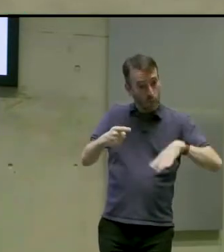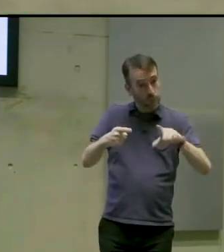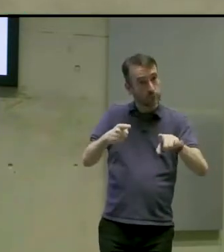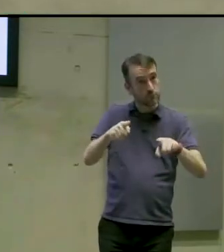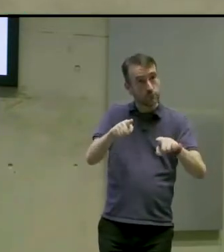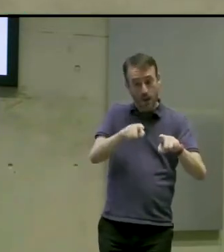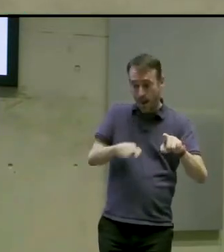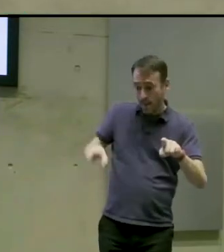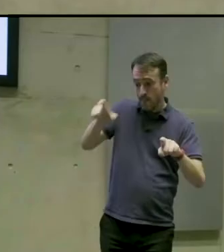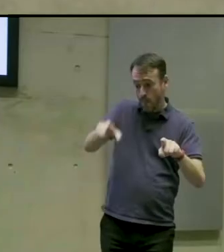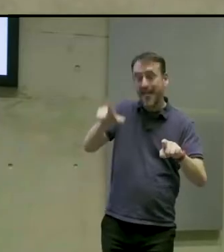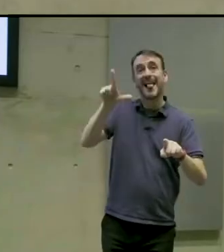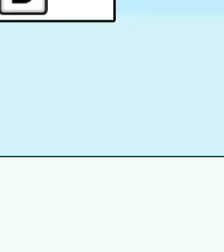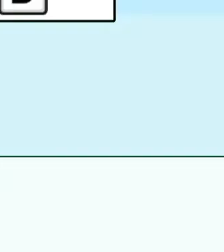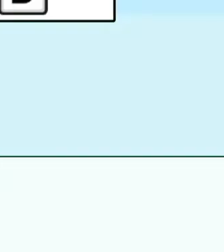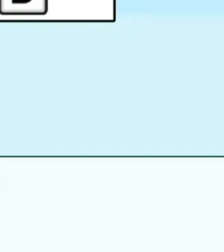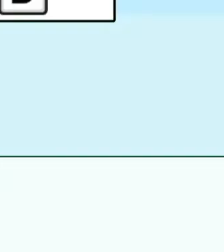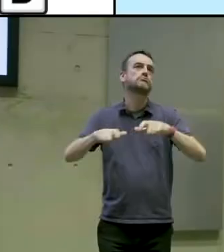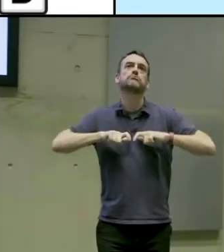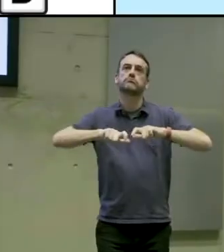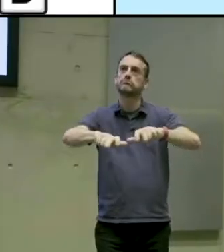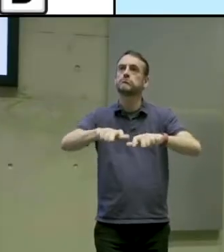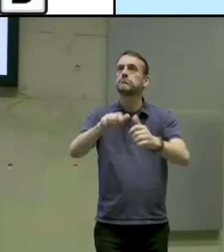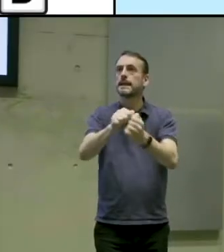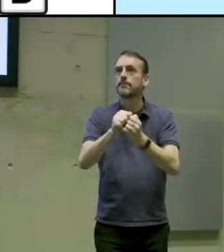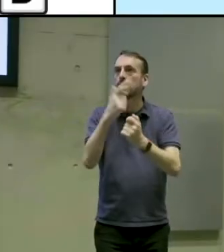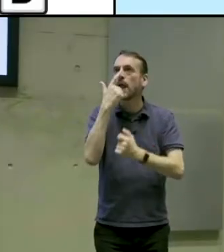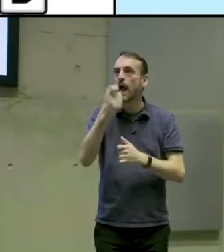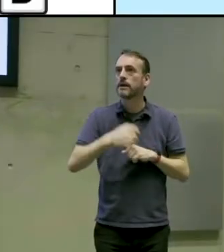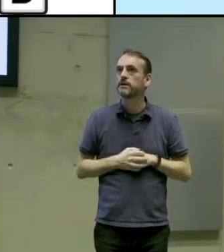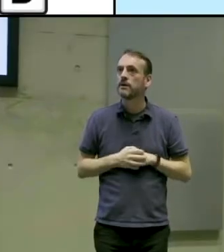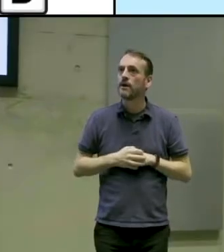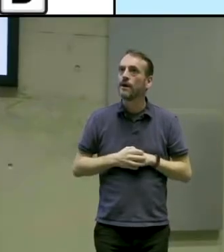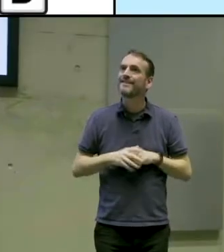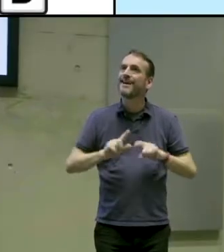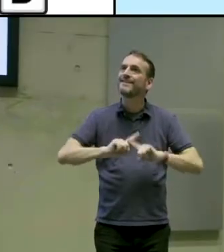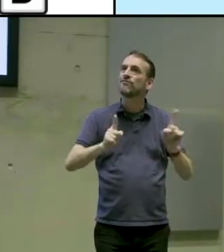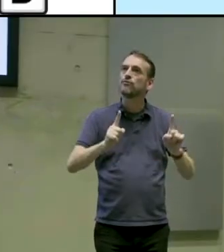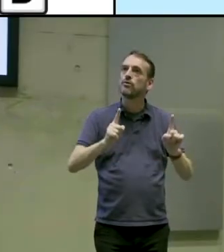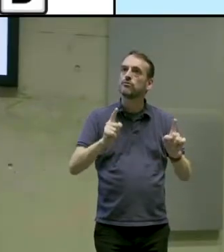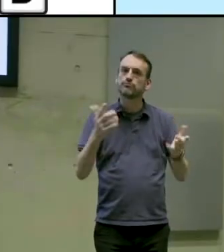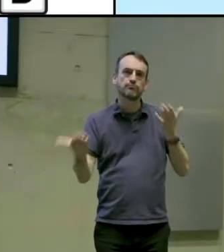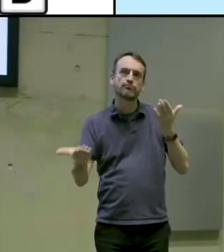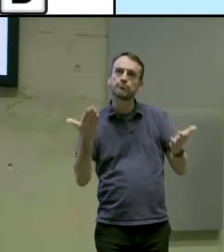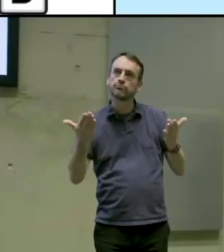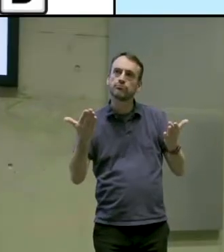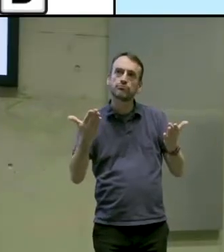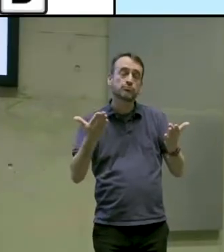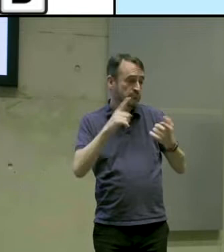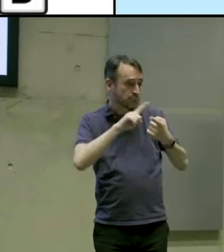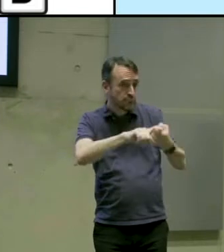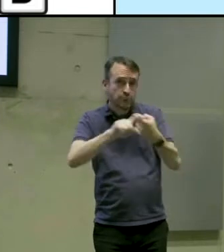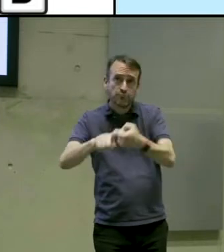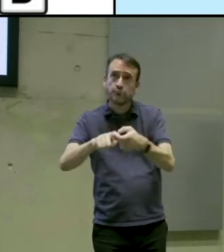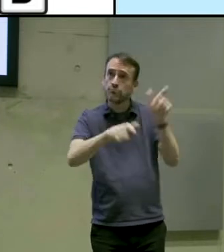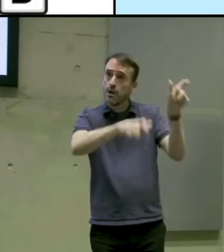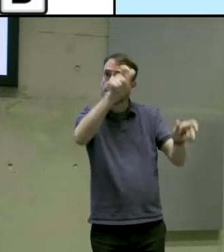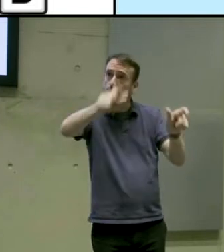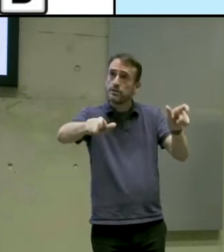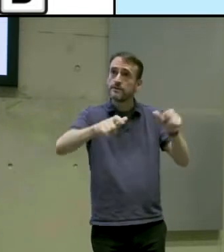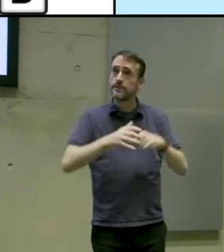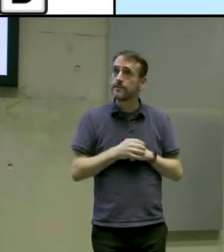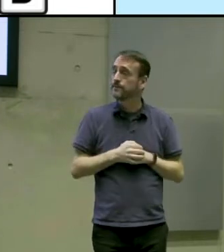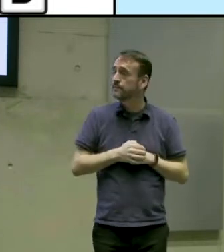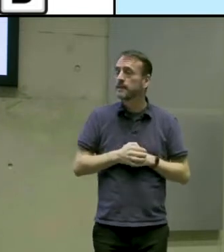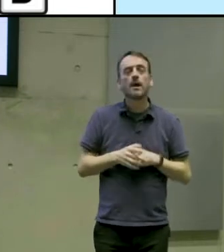options for players who that isn't a possibility. We've also different